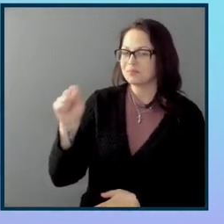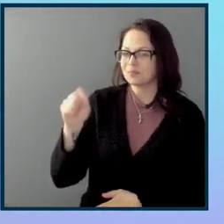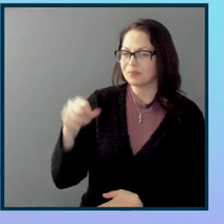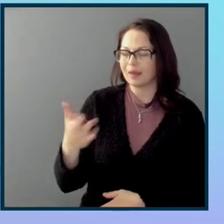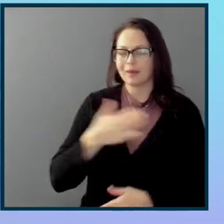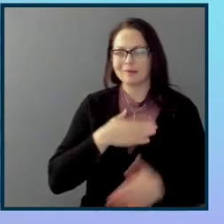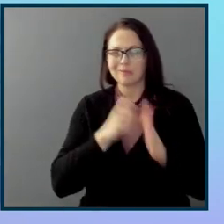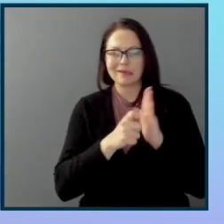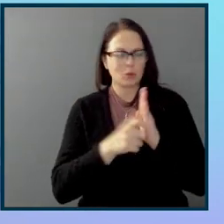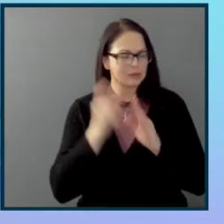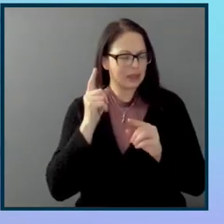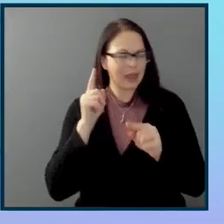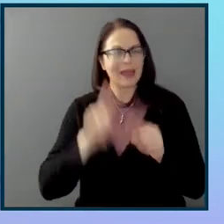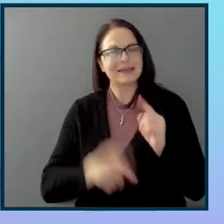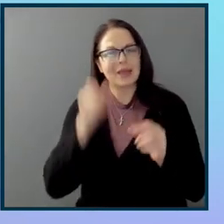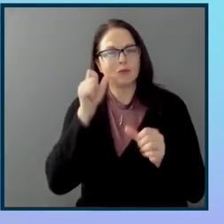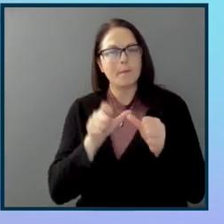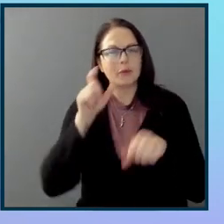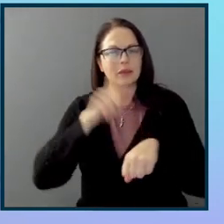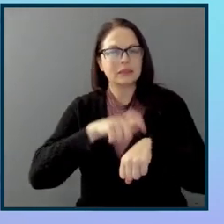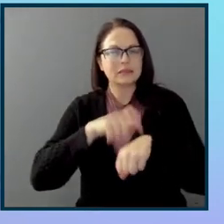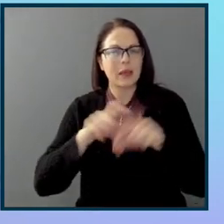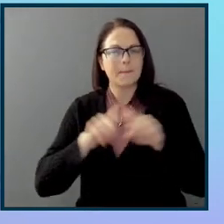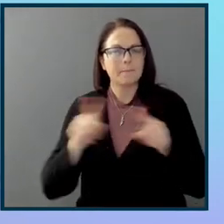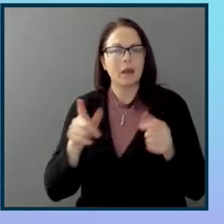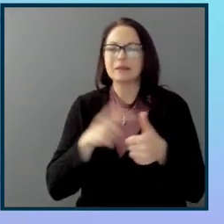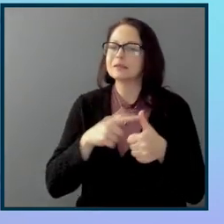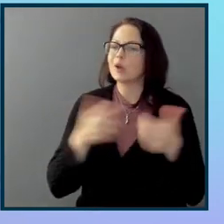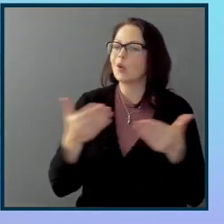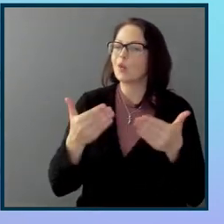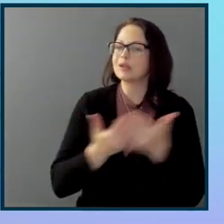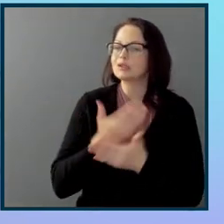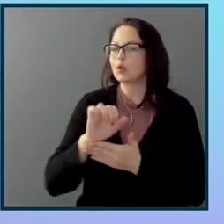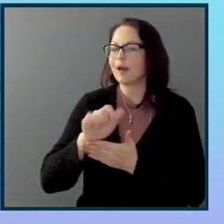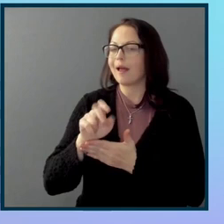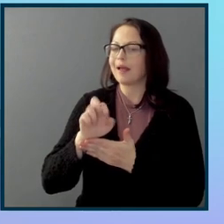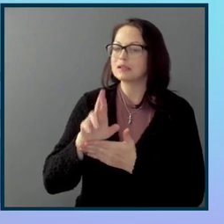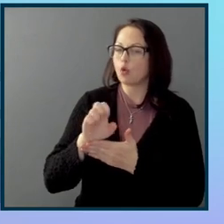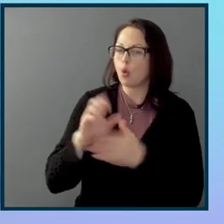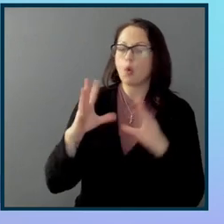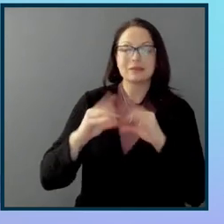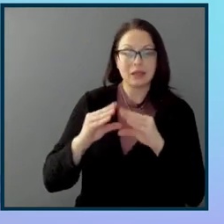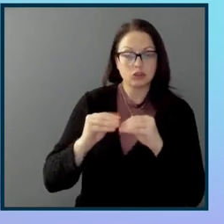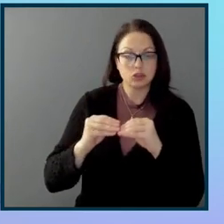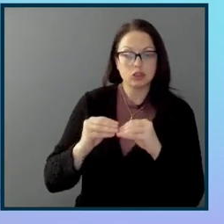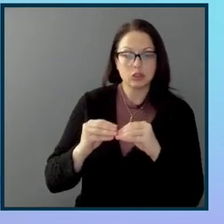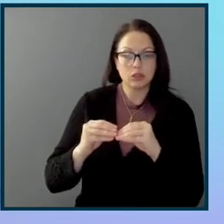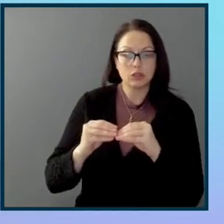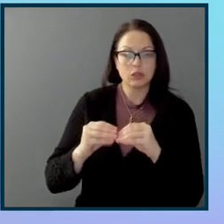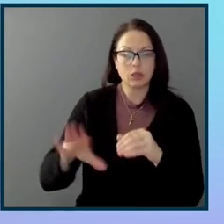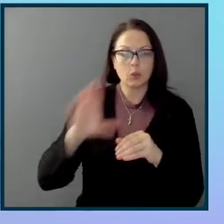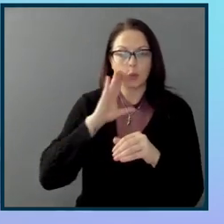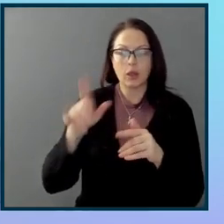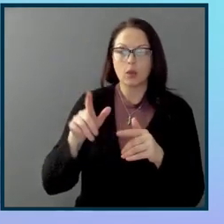I can't remember the exact time, but there is the What's New in Axe core session where they will go into the